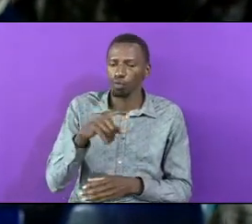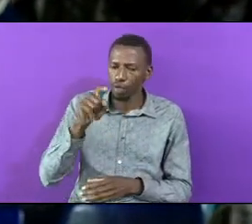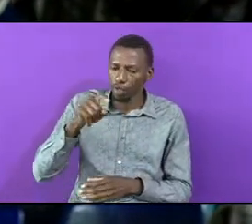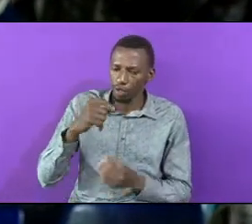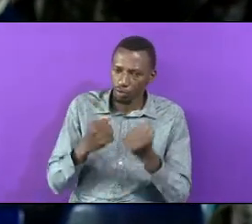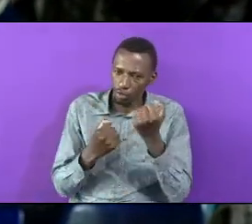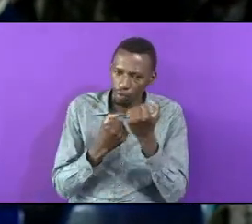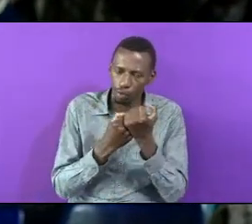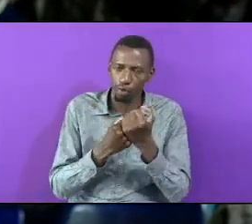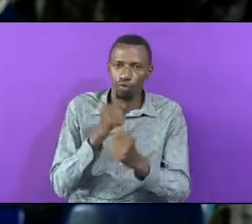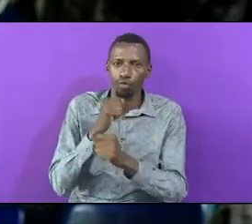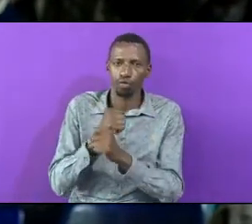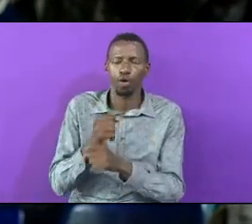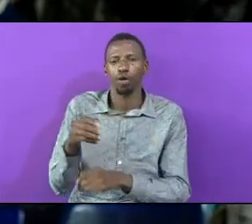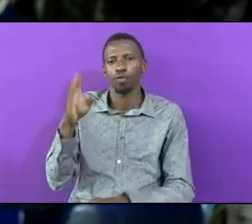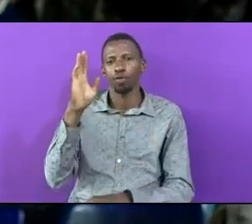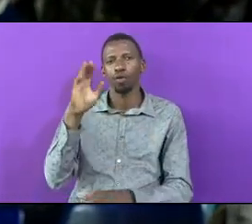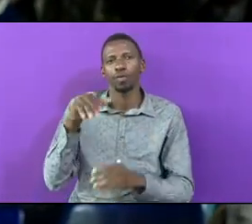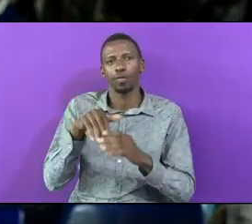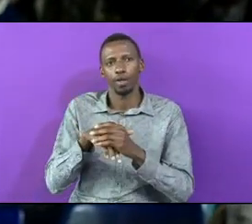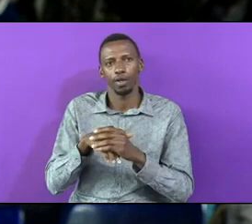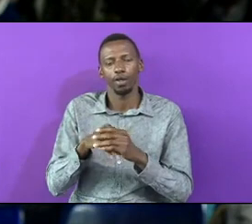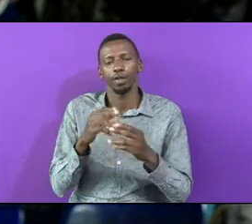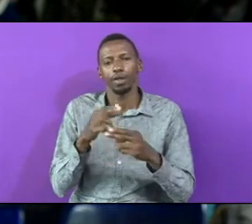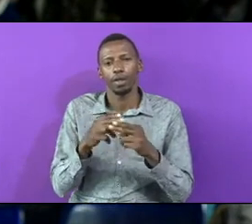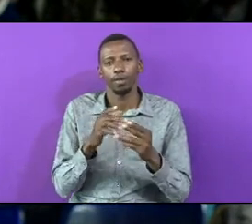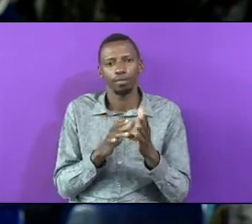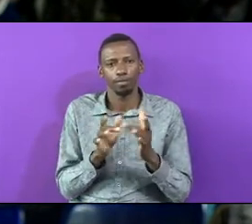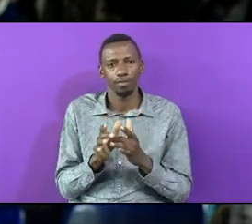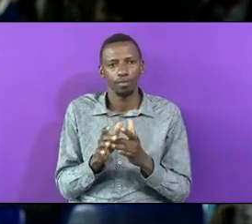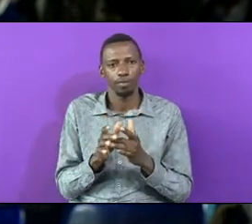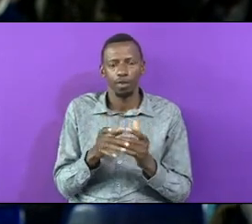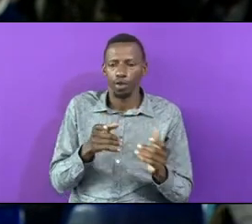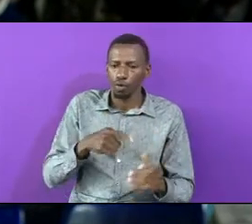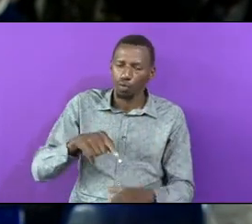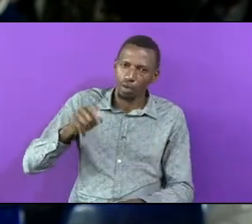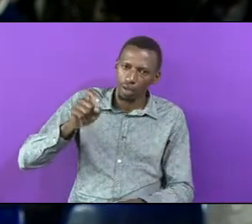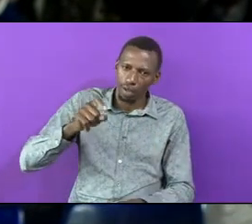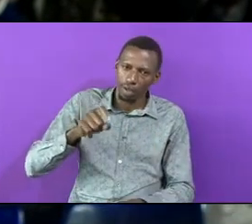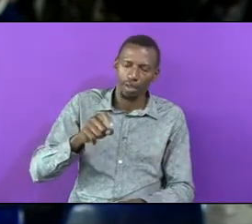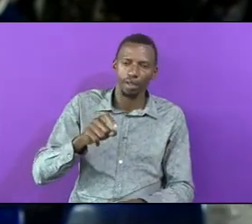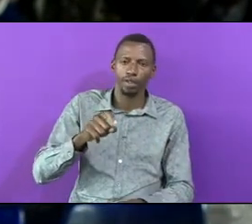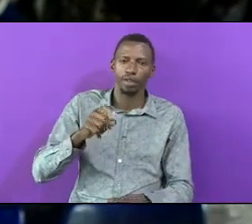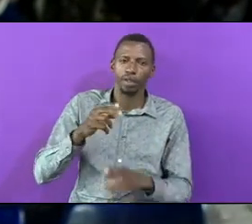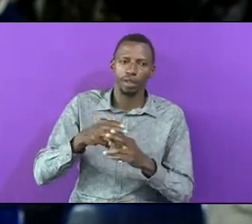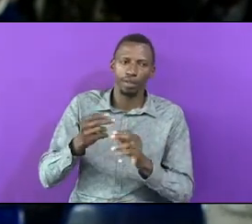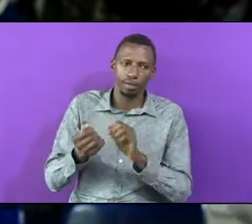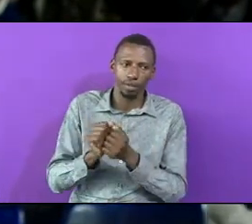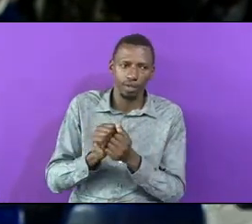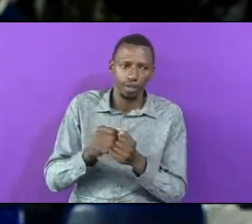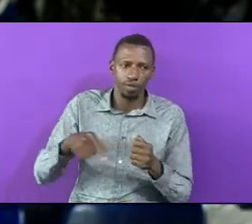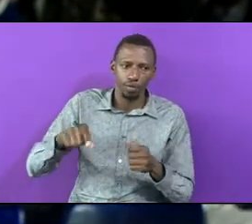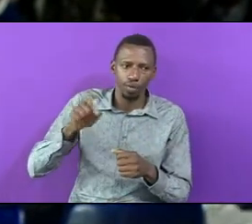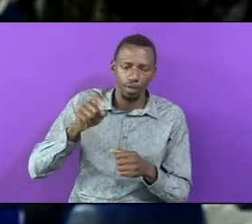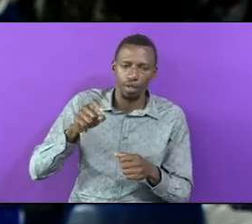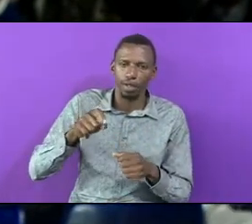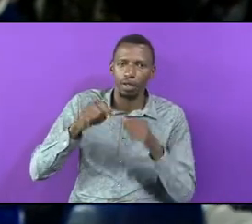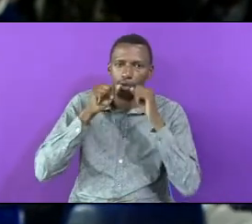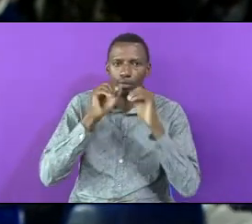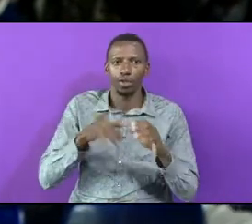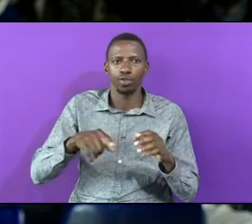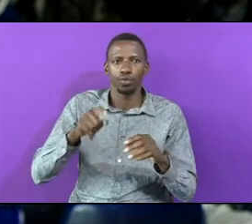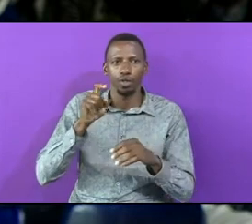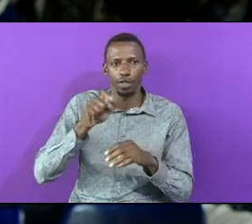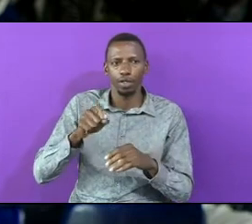Jesus Name And For That To Append We Need God's Blessings We Need A Name Change We Need To Be Transformed